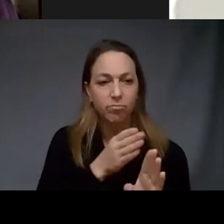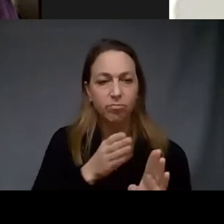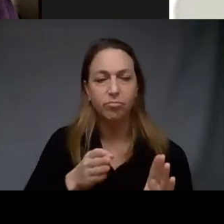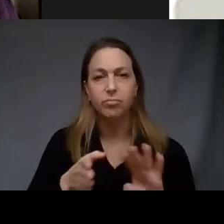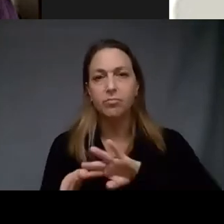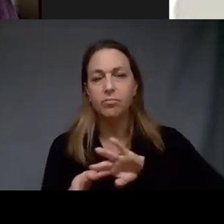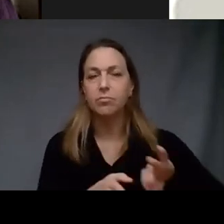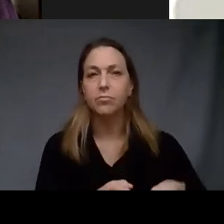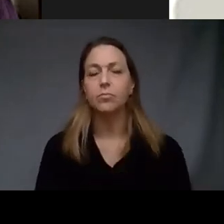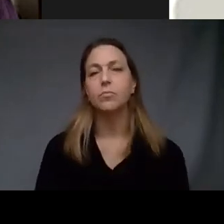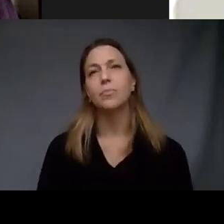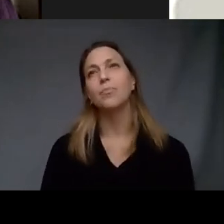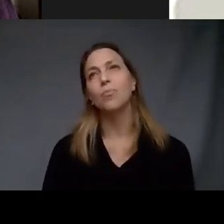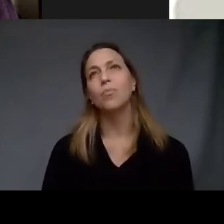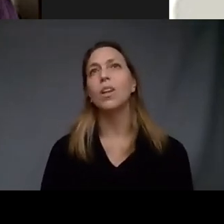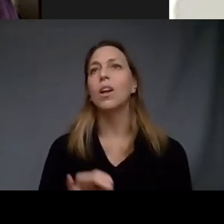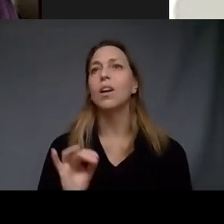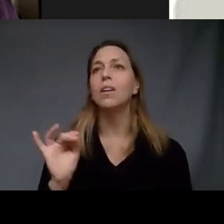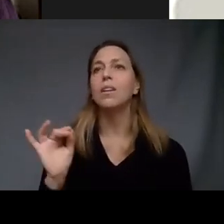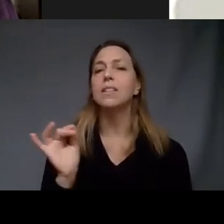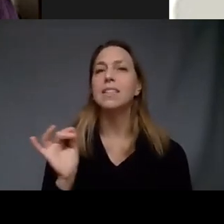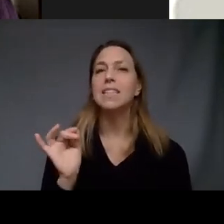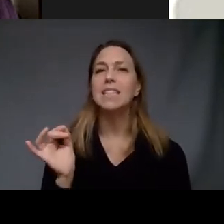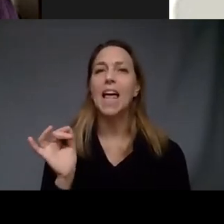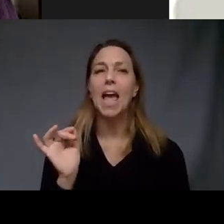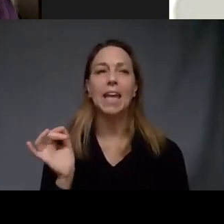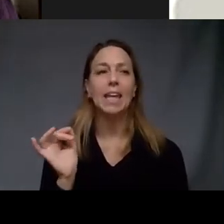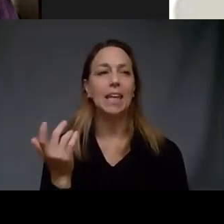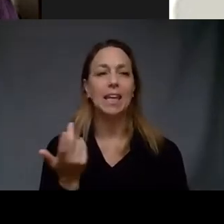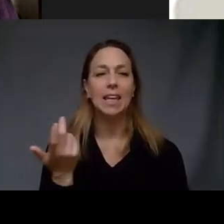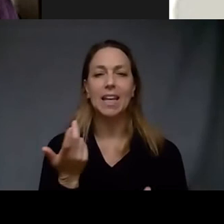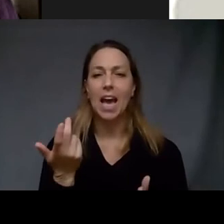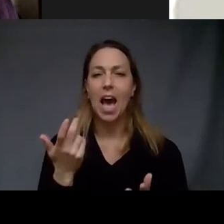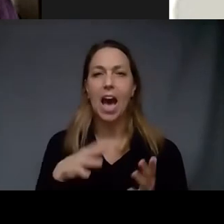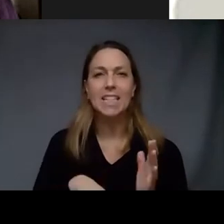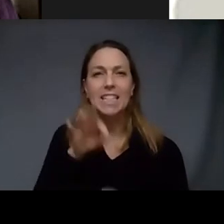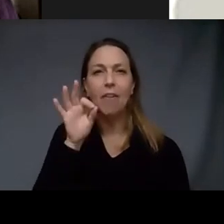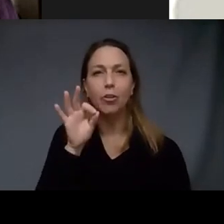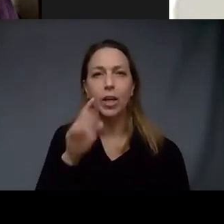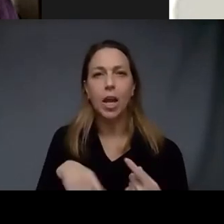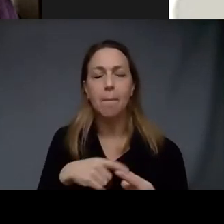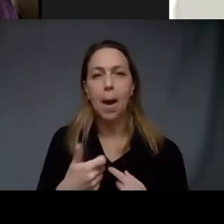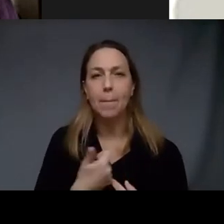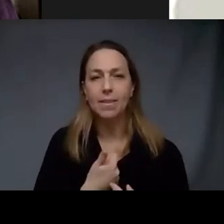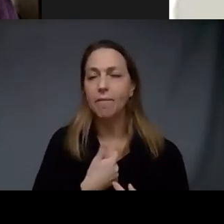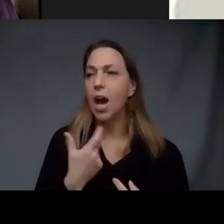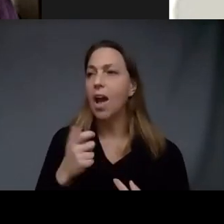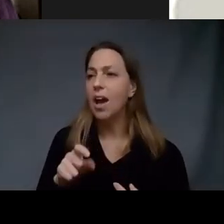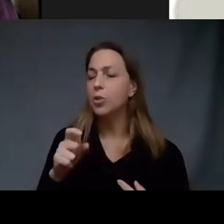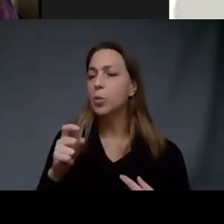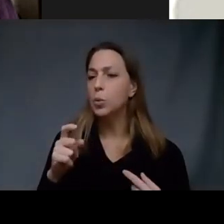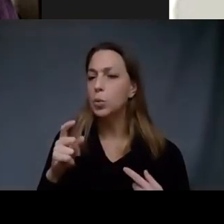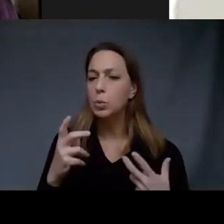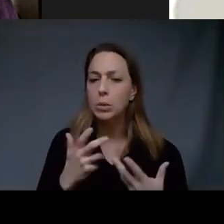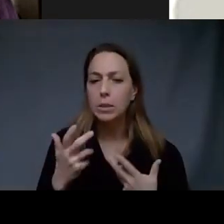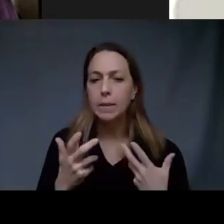it's kind of like an archaeological dig I had to dig around in these